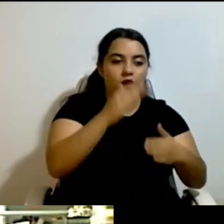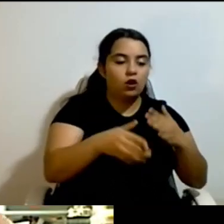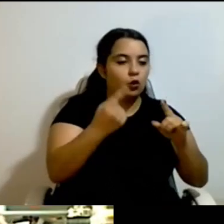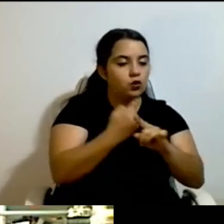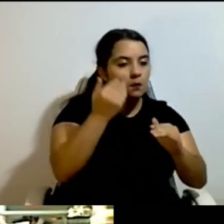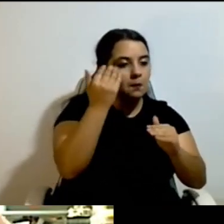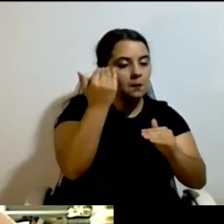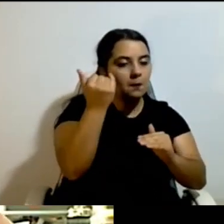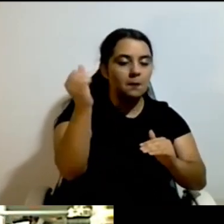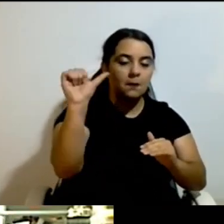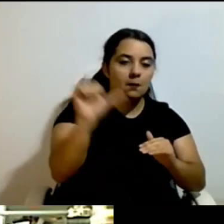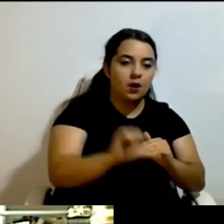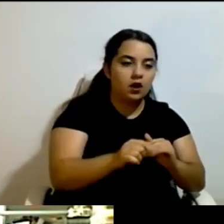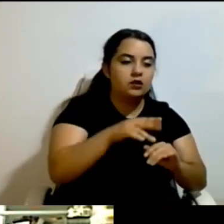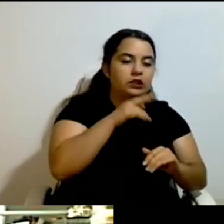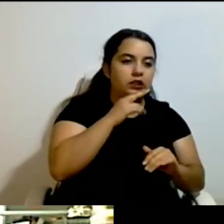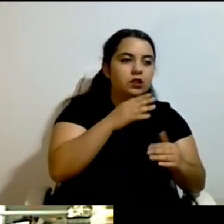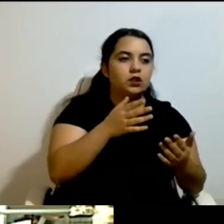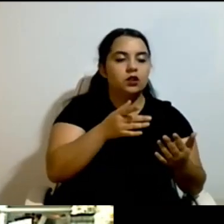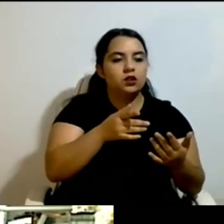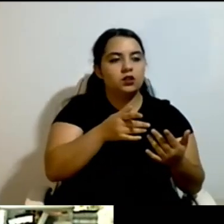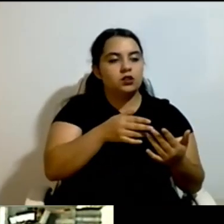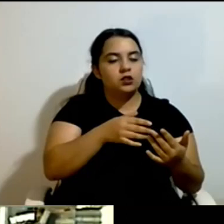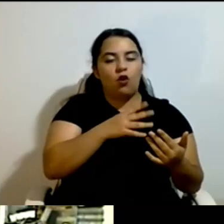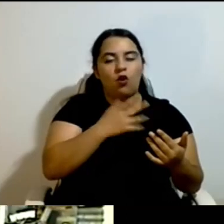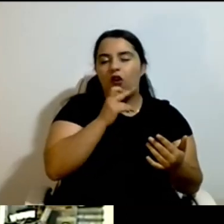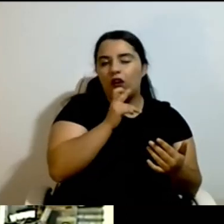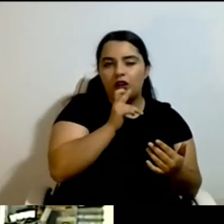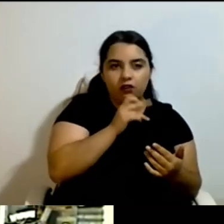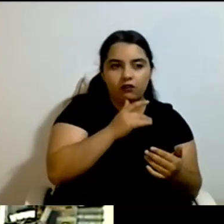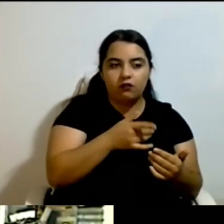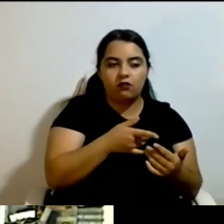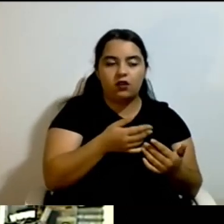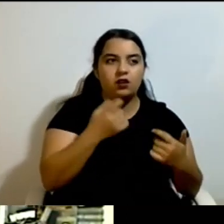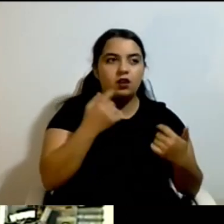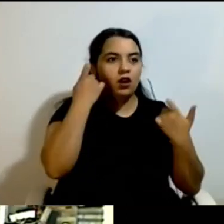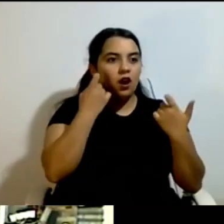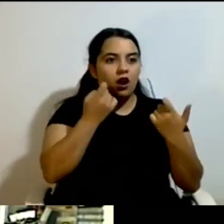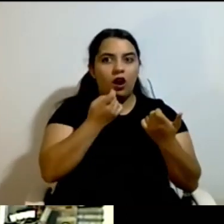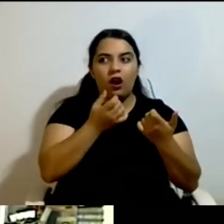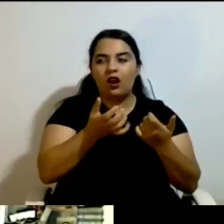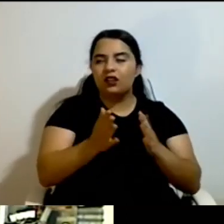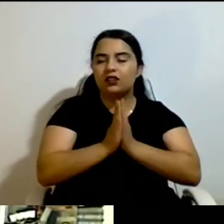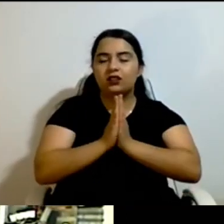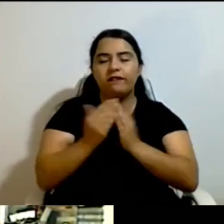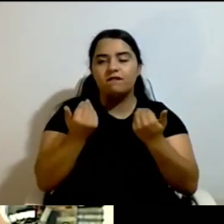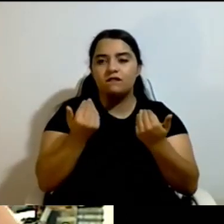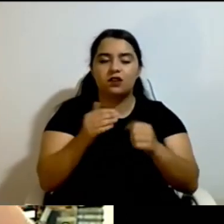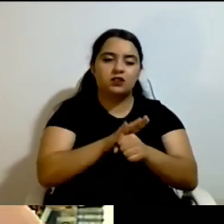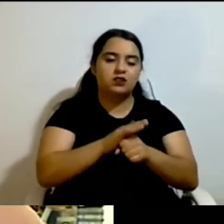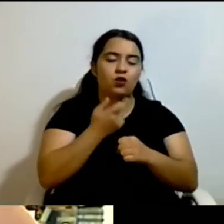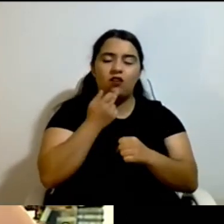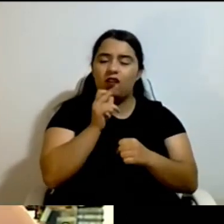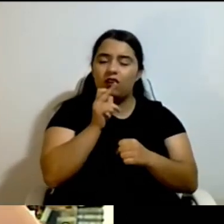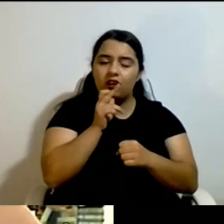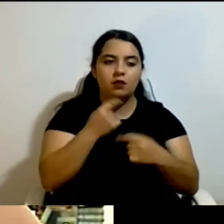terrible, dramatic happening and you think, oh, what terrible thing. And you have to think that's our opportunity. This we can